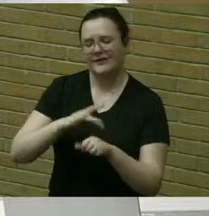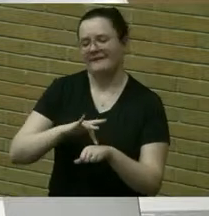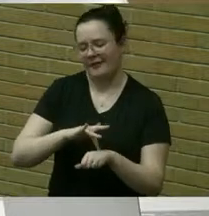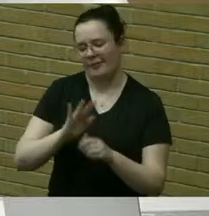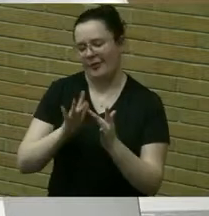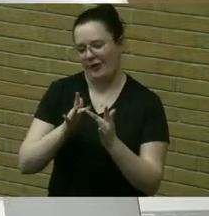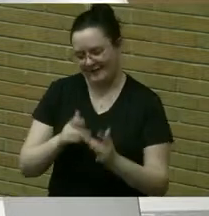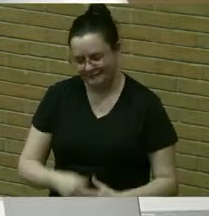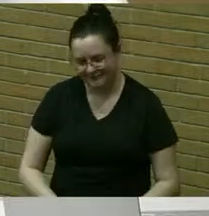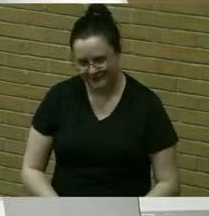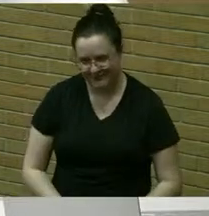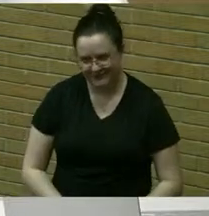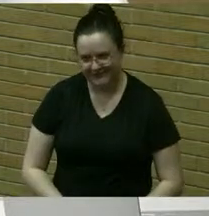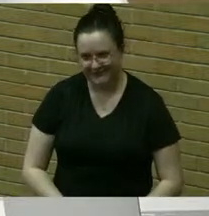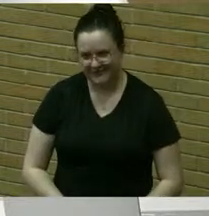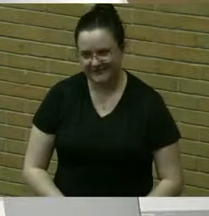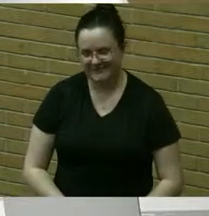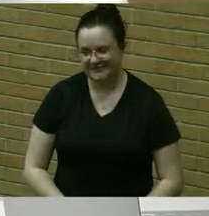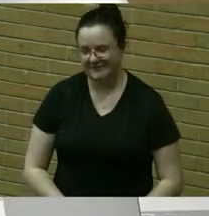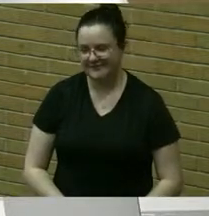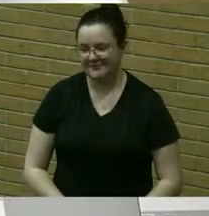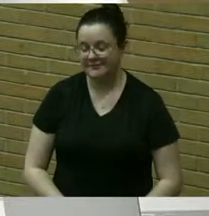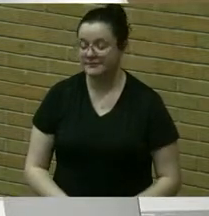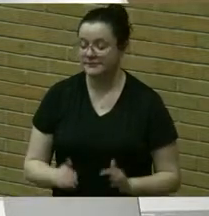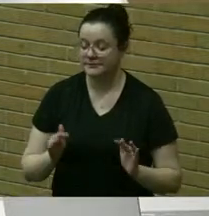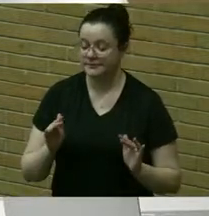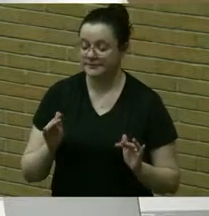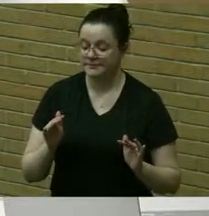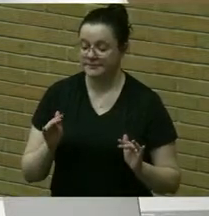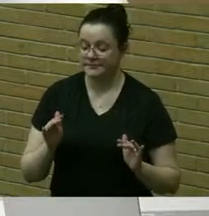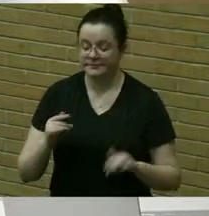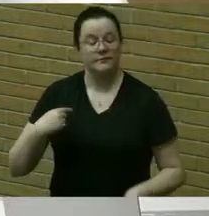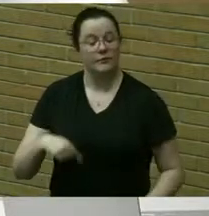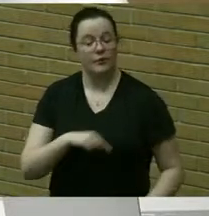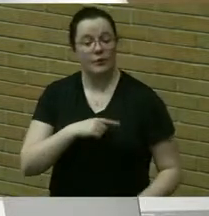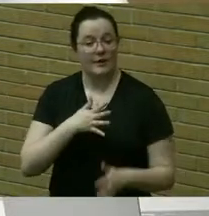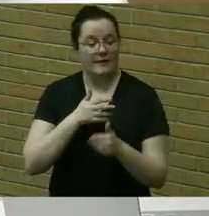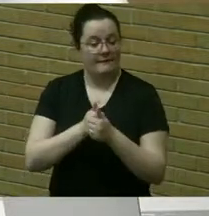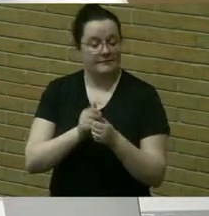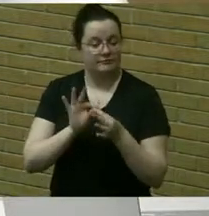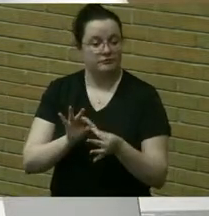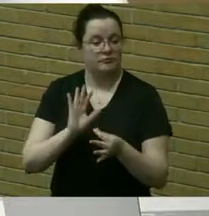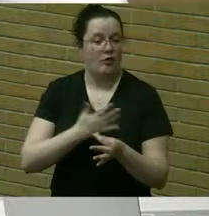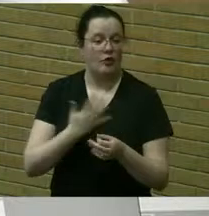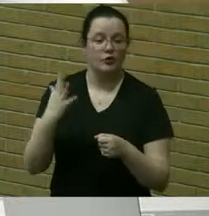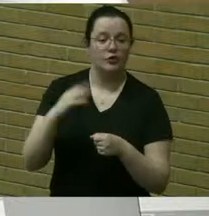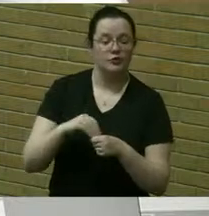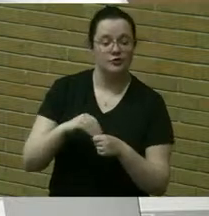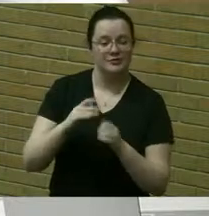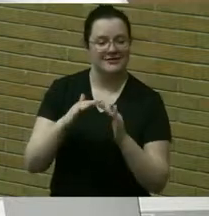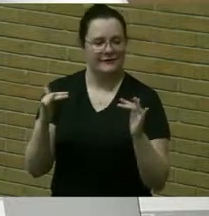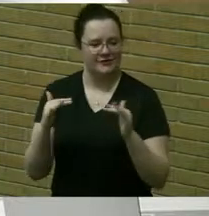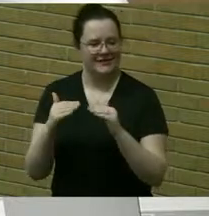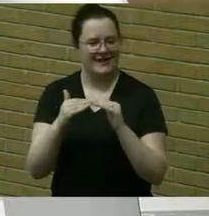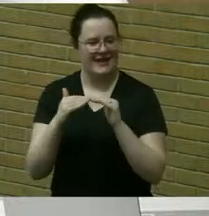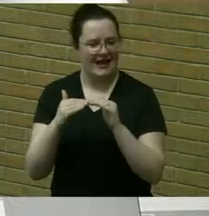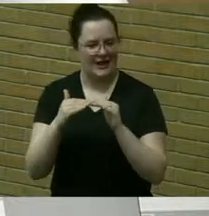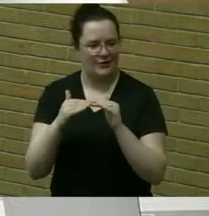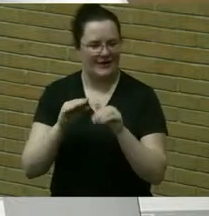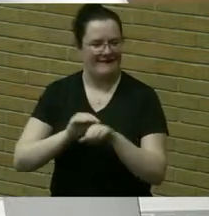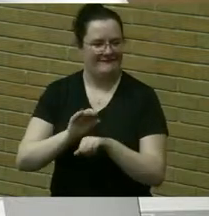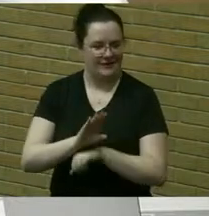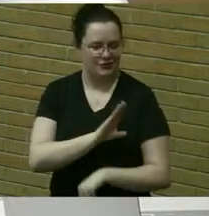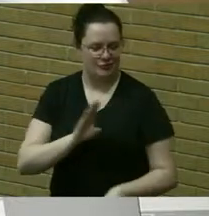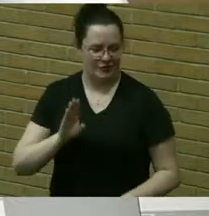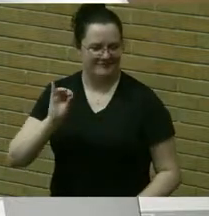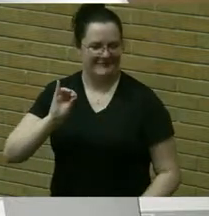um we had an update on our inclusion diversity and equity advisory board we had